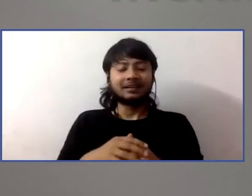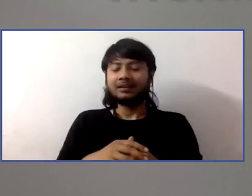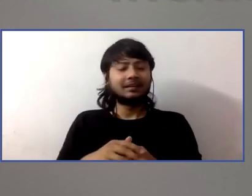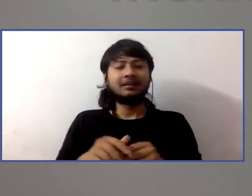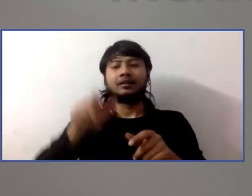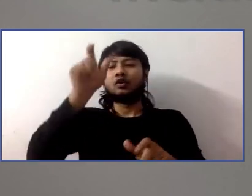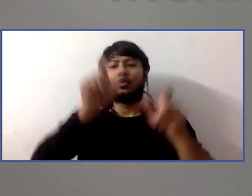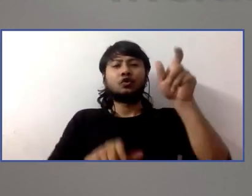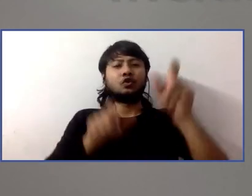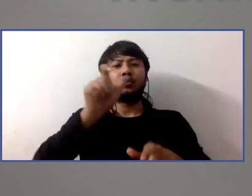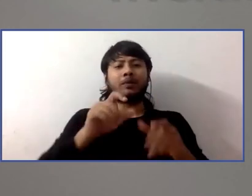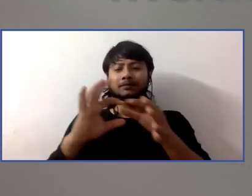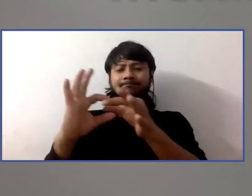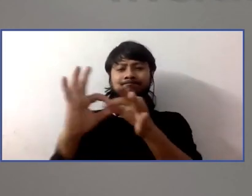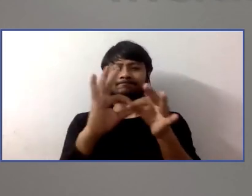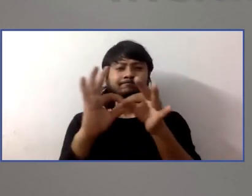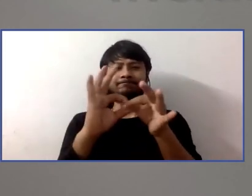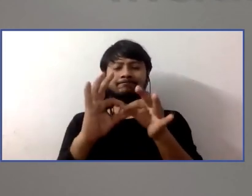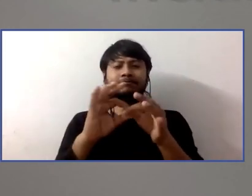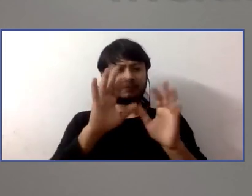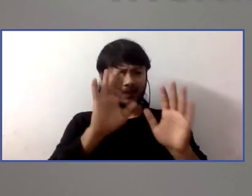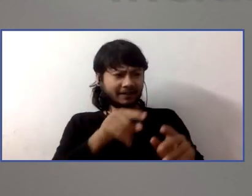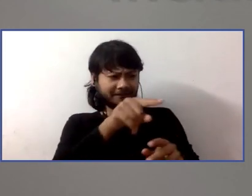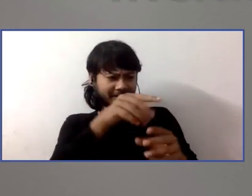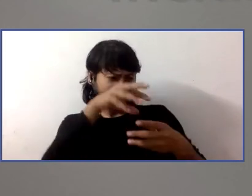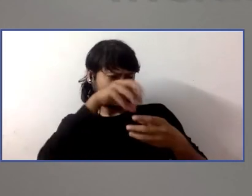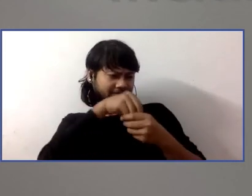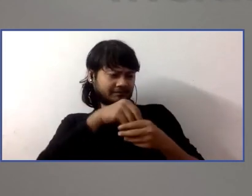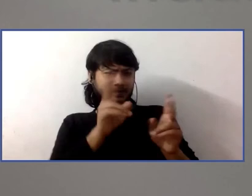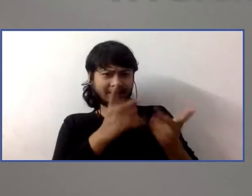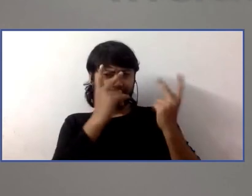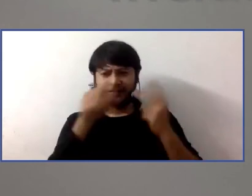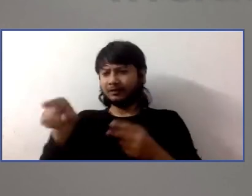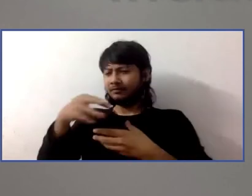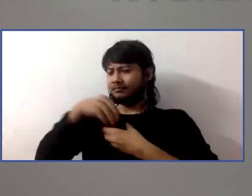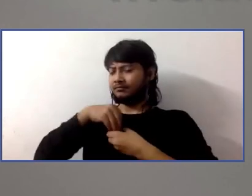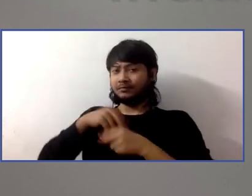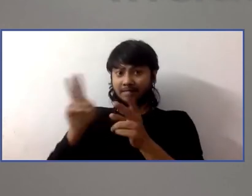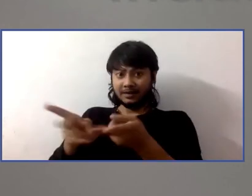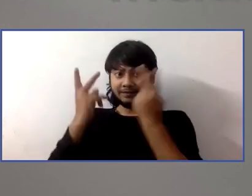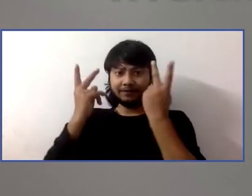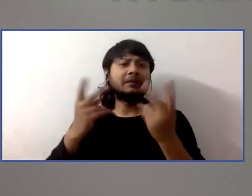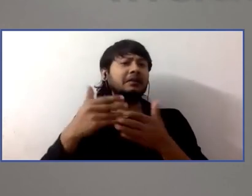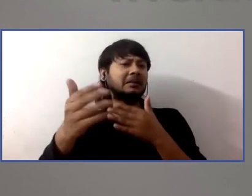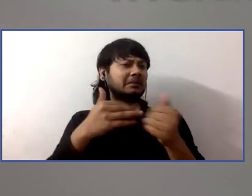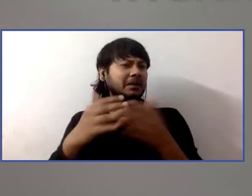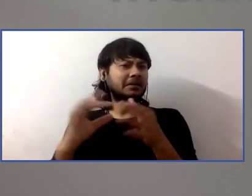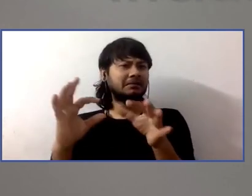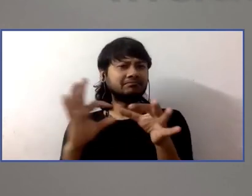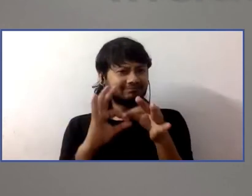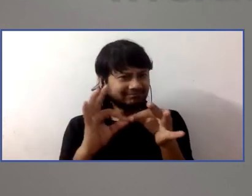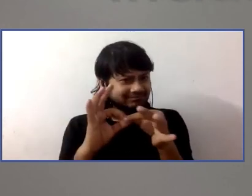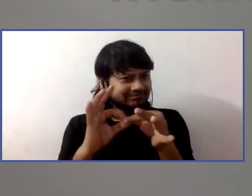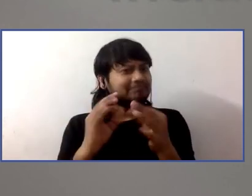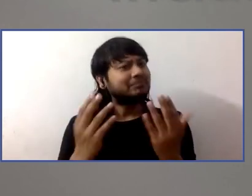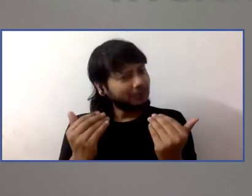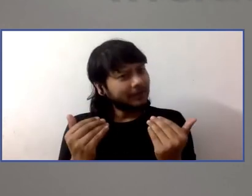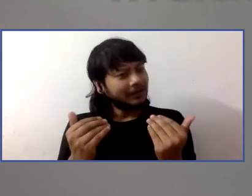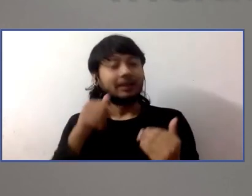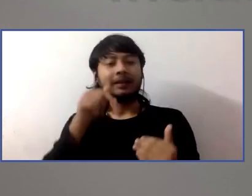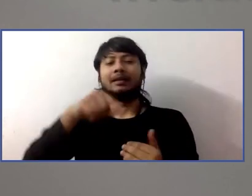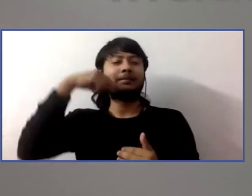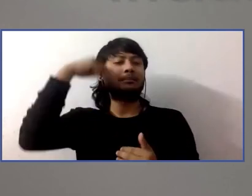differences. And, you know, if there's one thing that I've learned over the course of the last nine years, it's this something really simple.